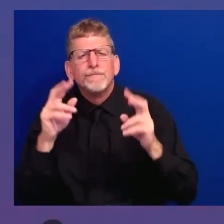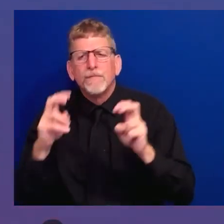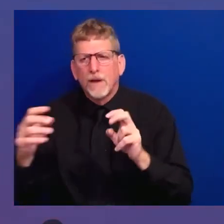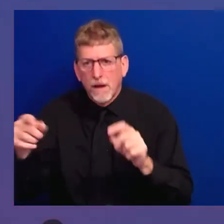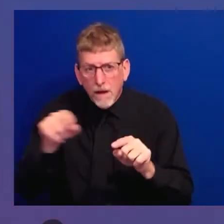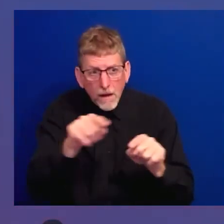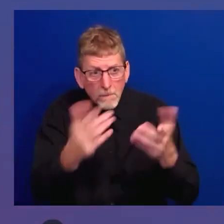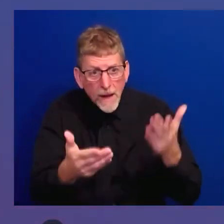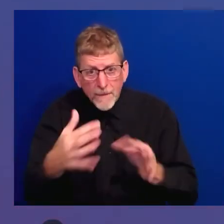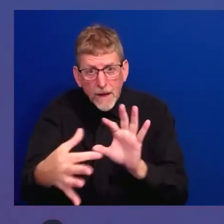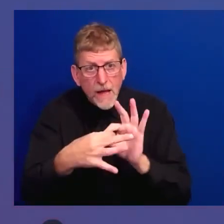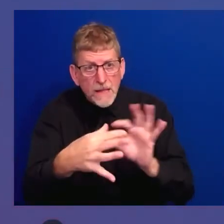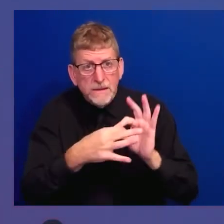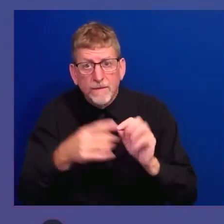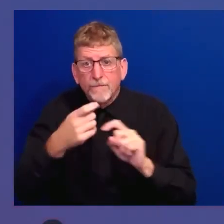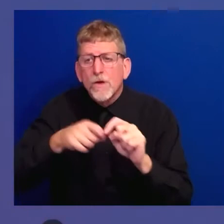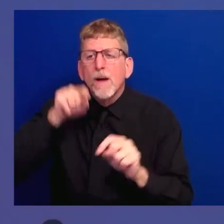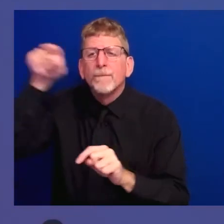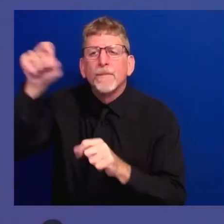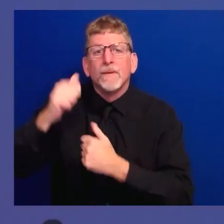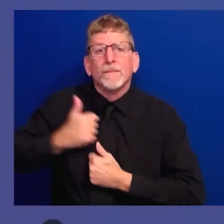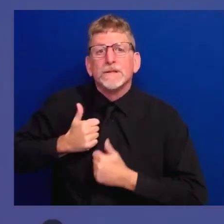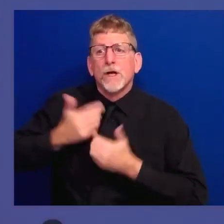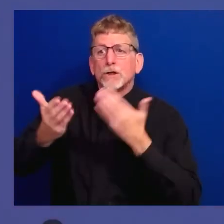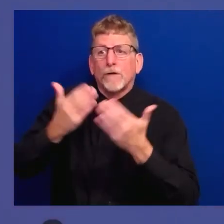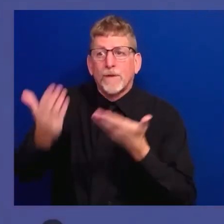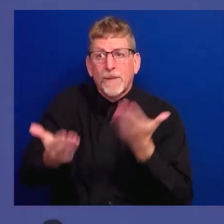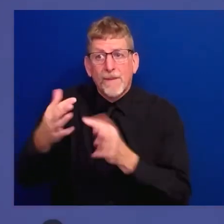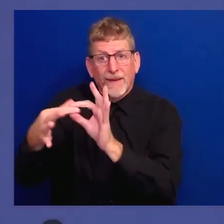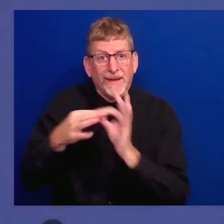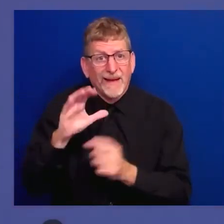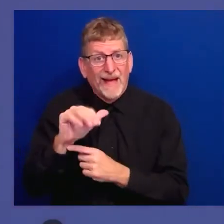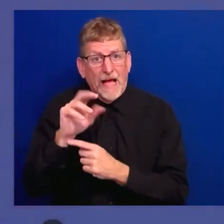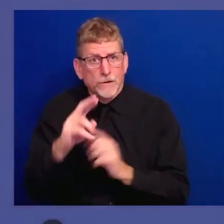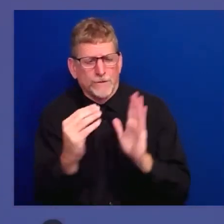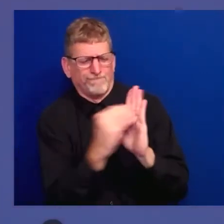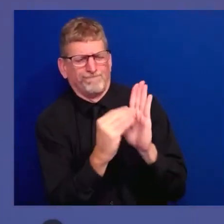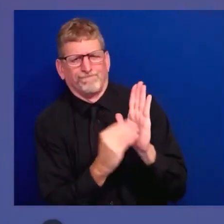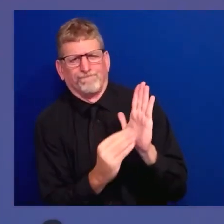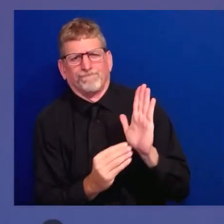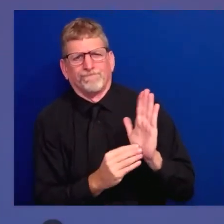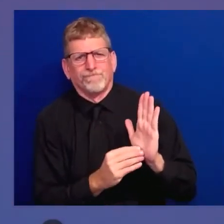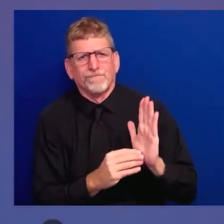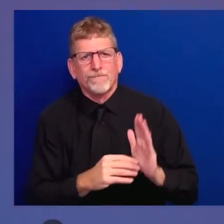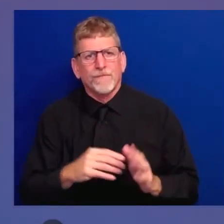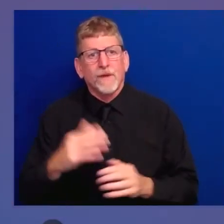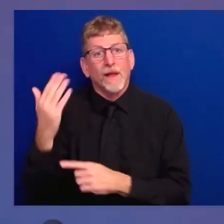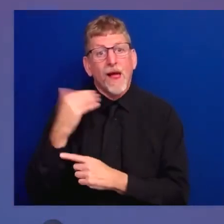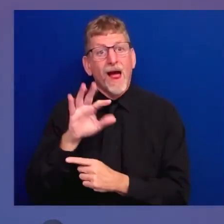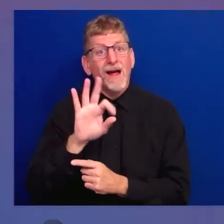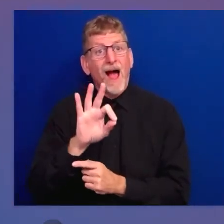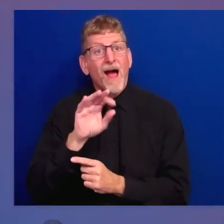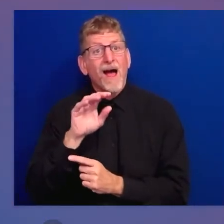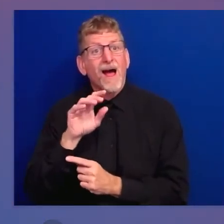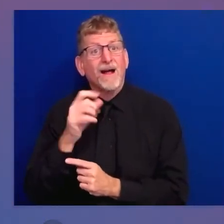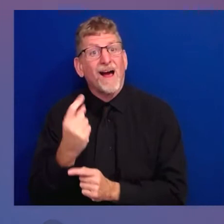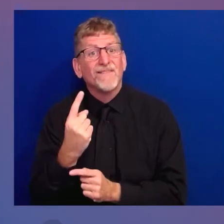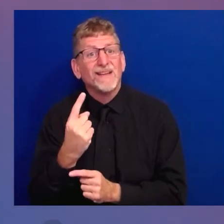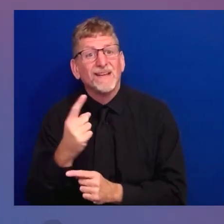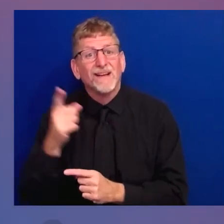happened in the — what happened when, at 9-11, when the buildings went down in New York. You saw the thousands of